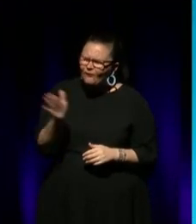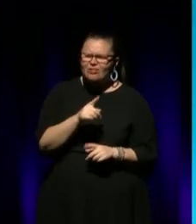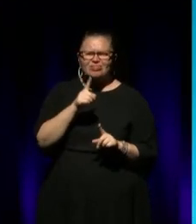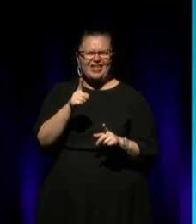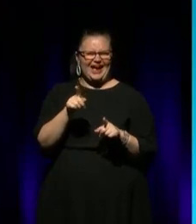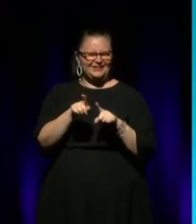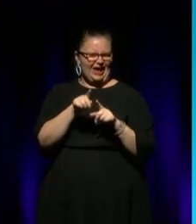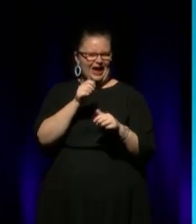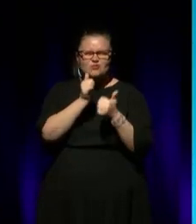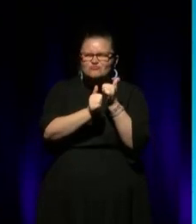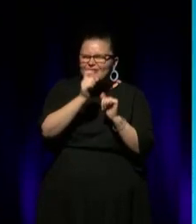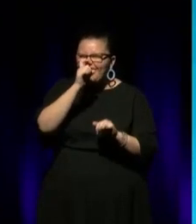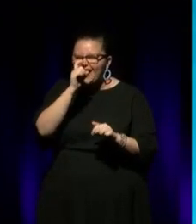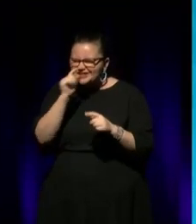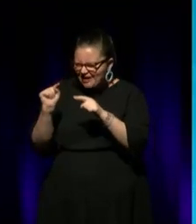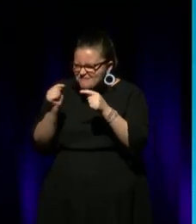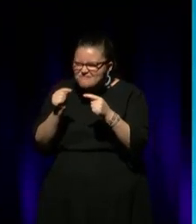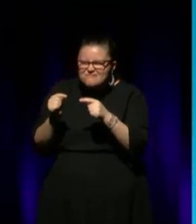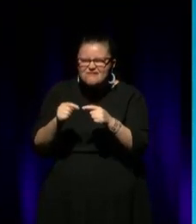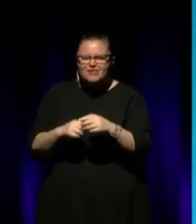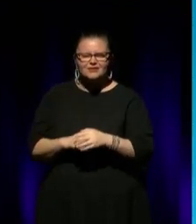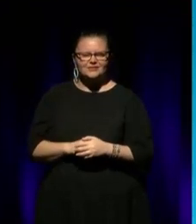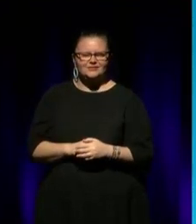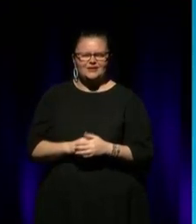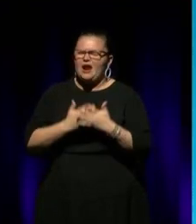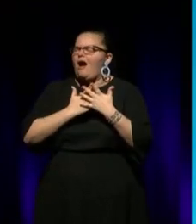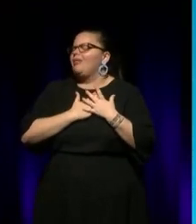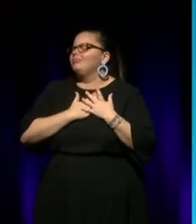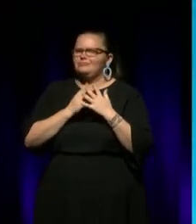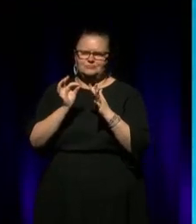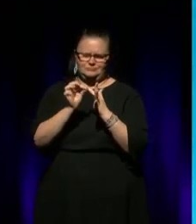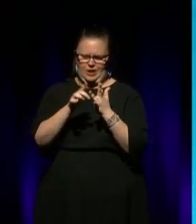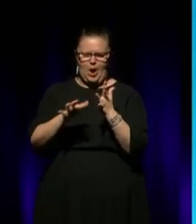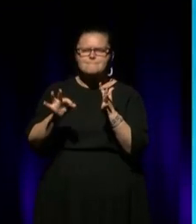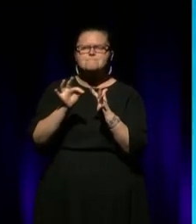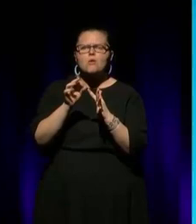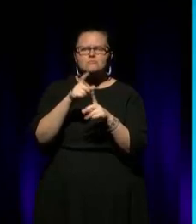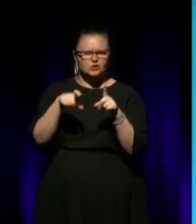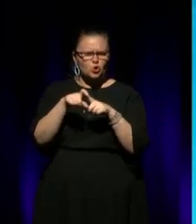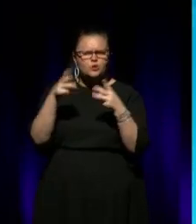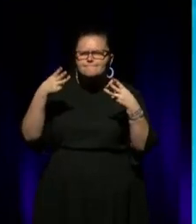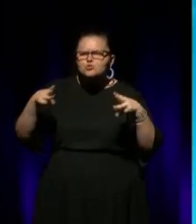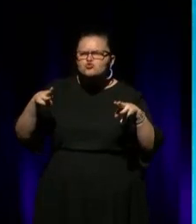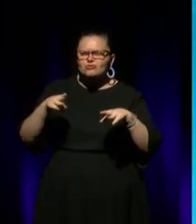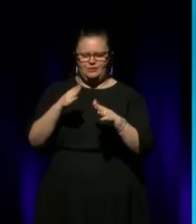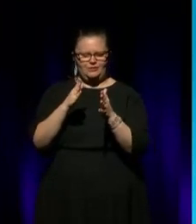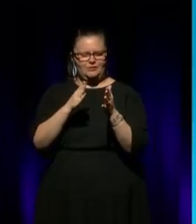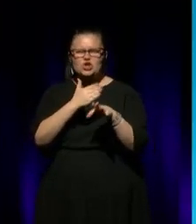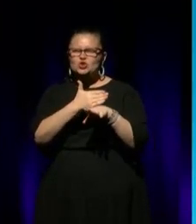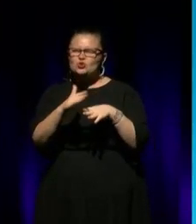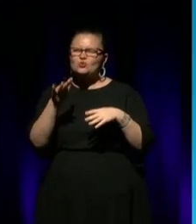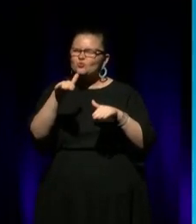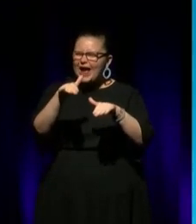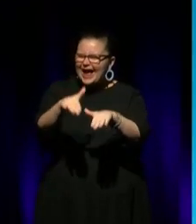sibling tension and... You know, and I had a love of pop culture and music and, you know, new wave music and, you know,